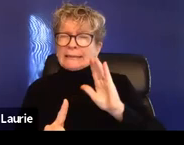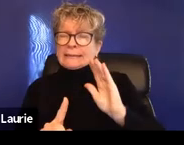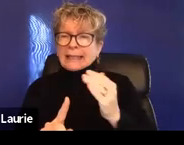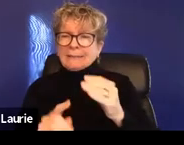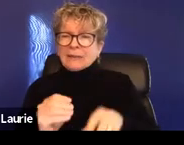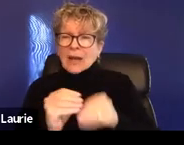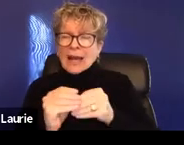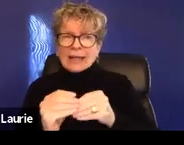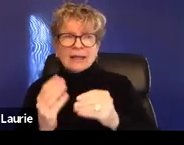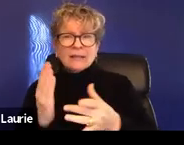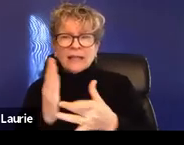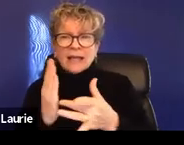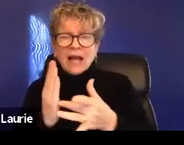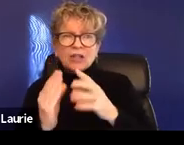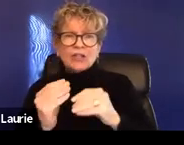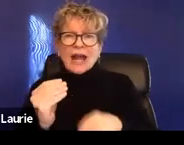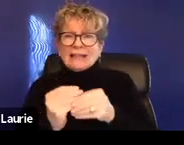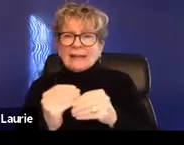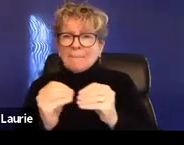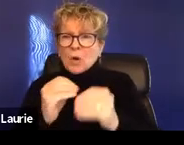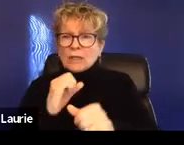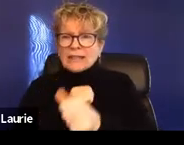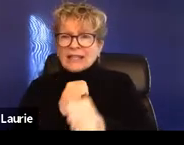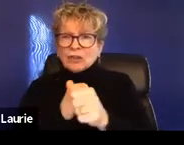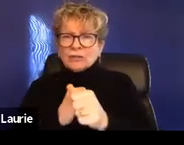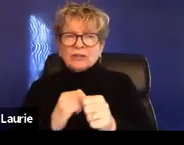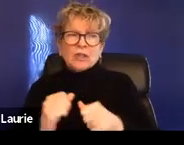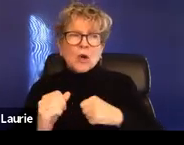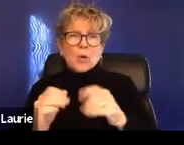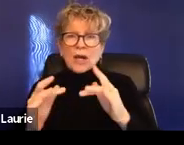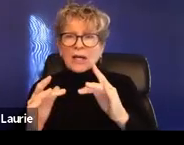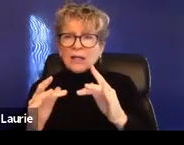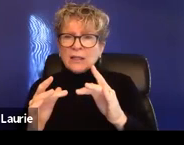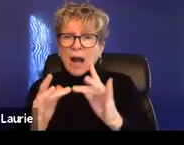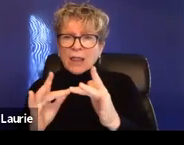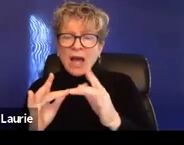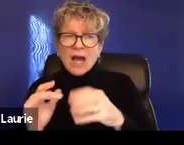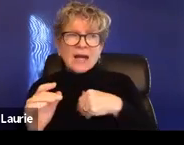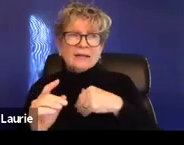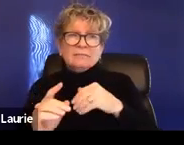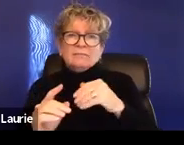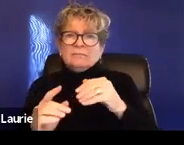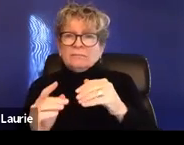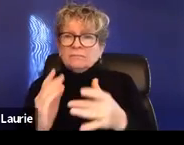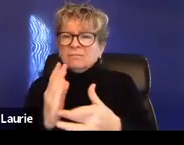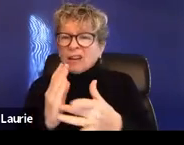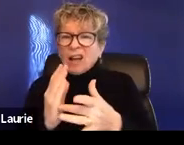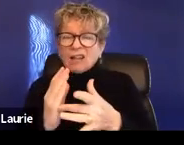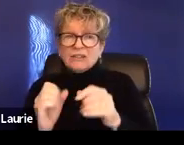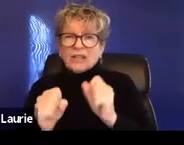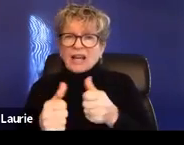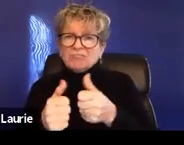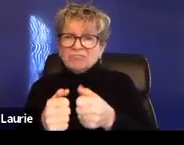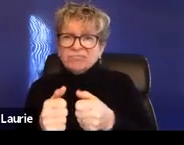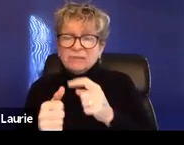technology, tech-related stalking, cyber stalking. So kind of thinking about that. The nice thing in Washington is that the